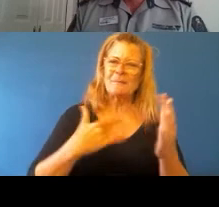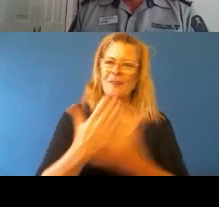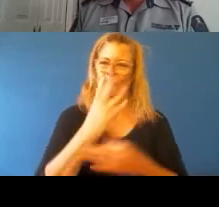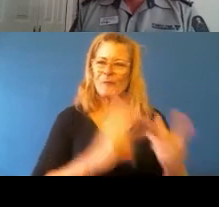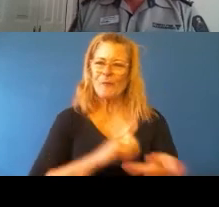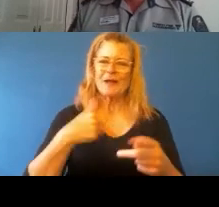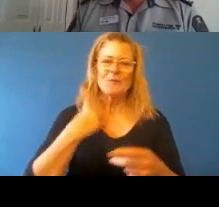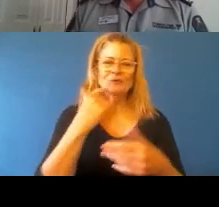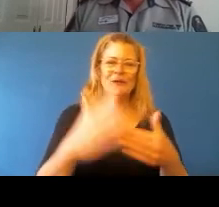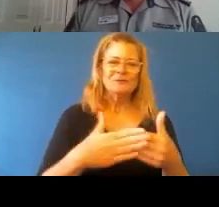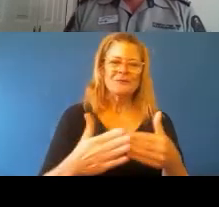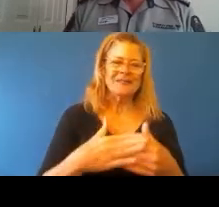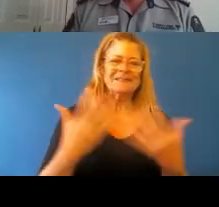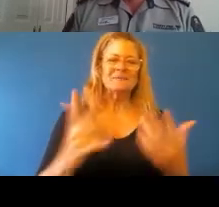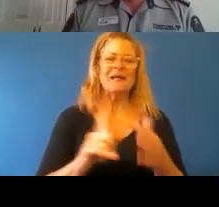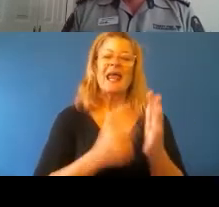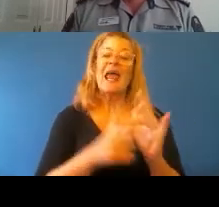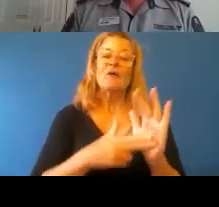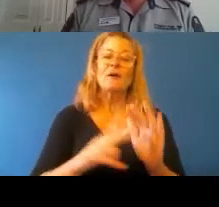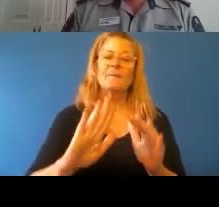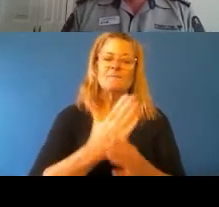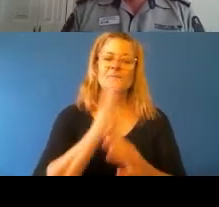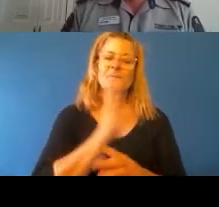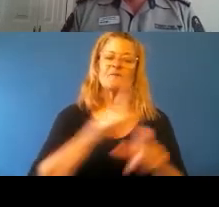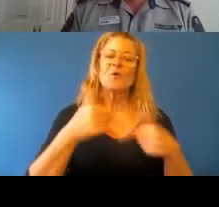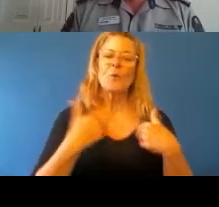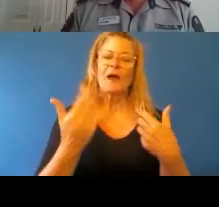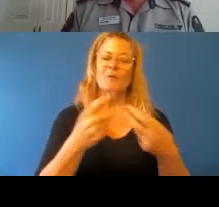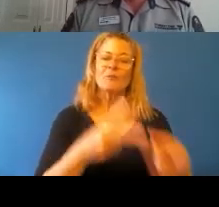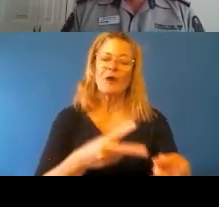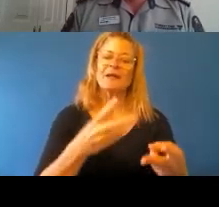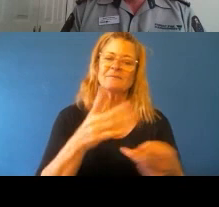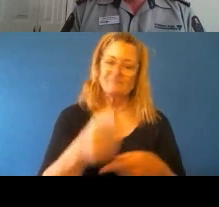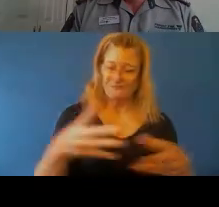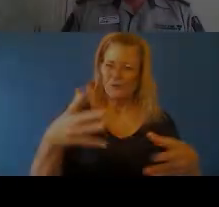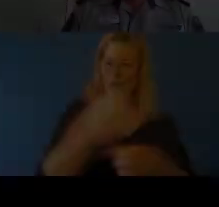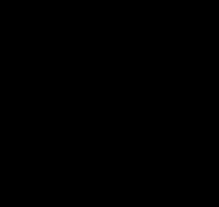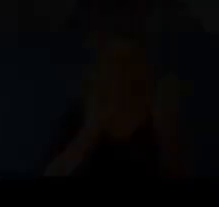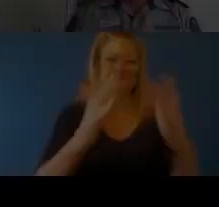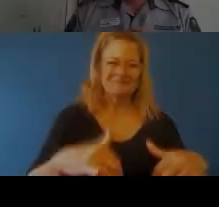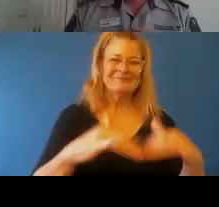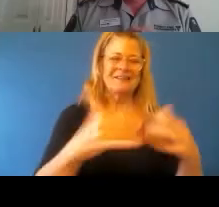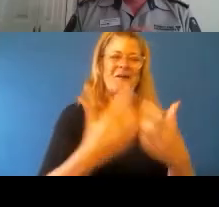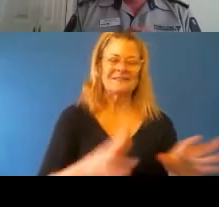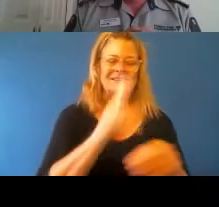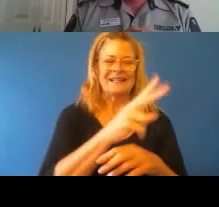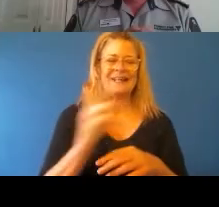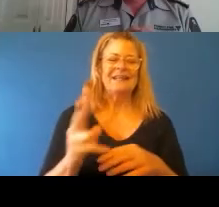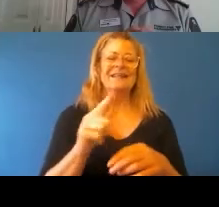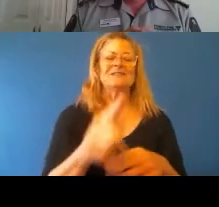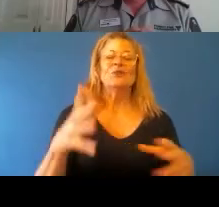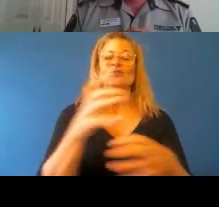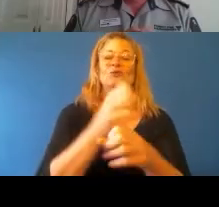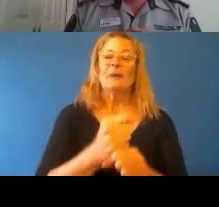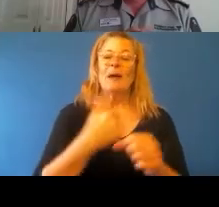out. But Erin, first, before we take that break, let's go to you just for a quick summation. Again, I'll echo some of the